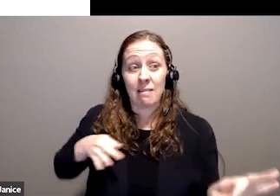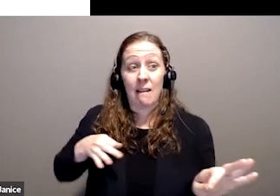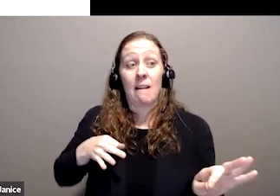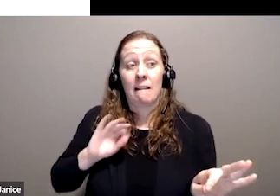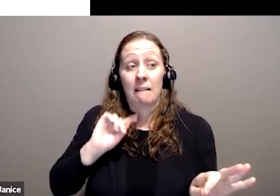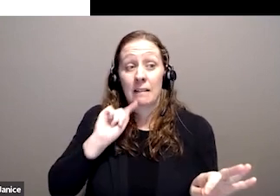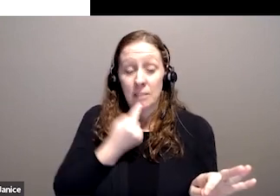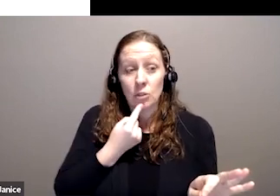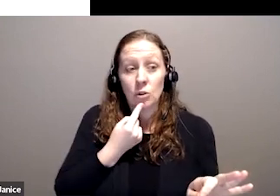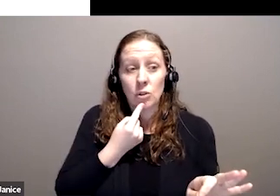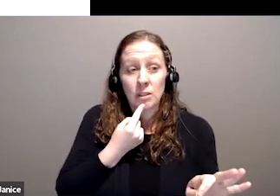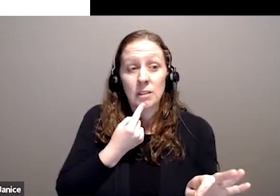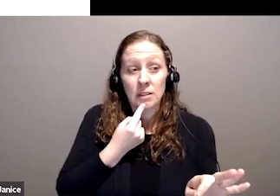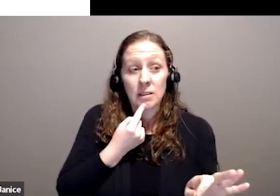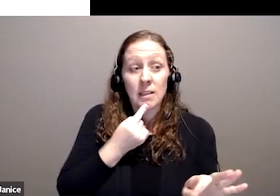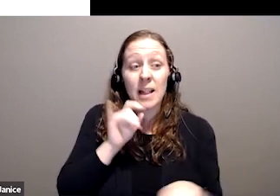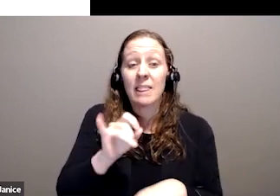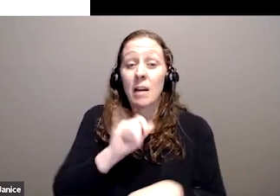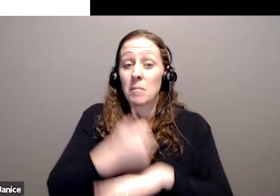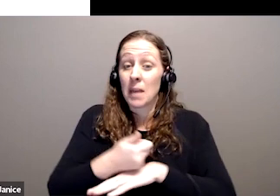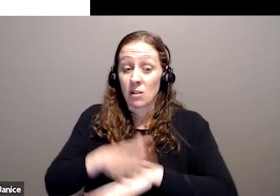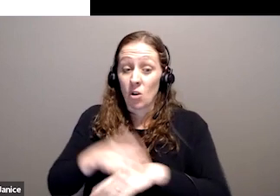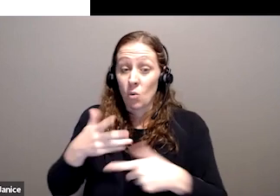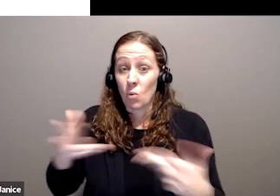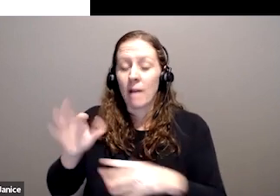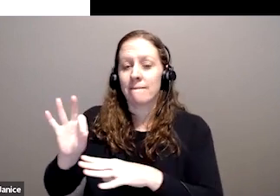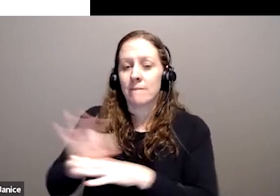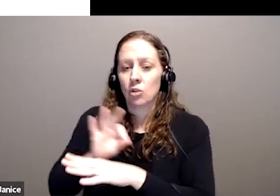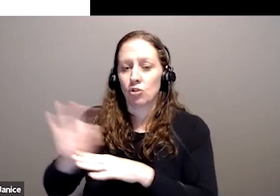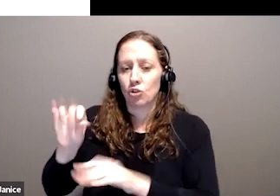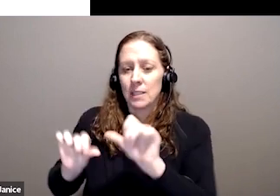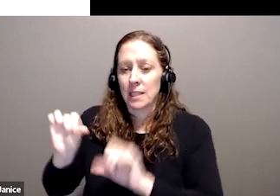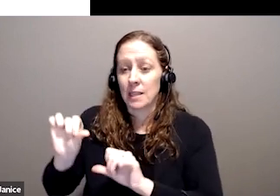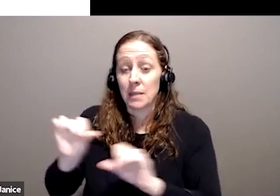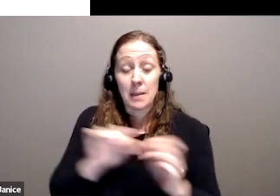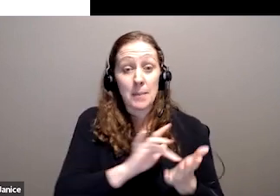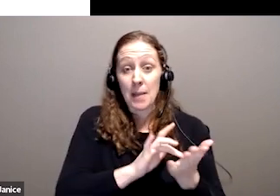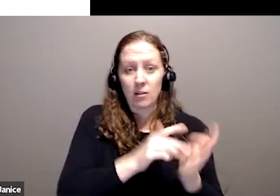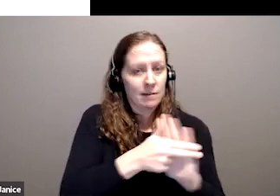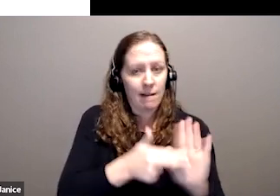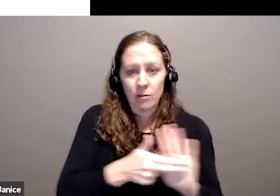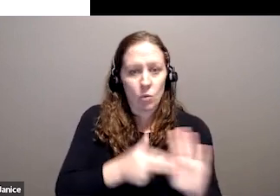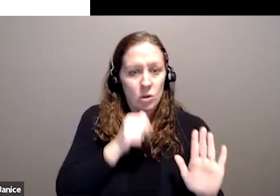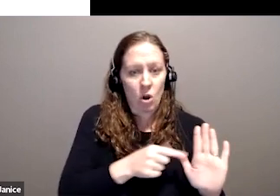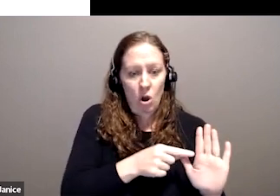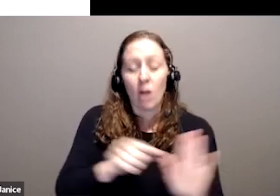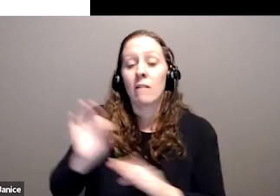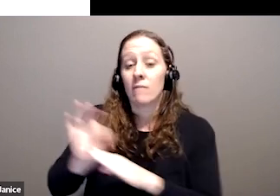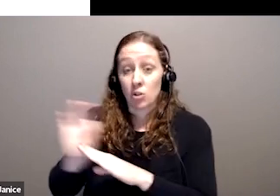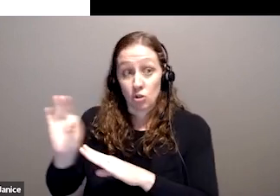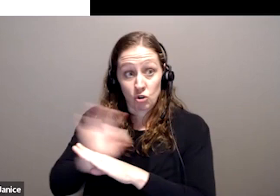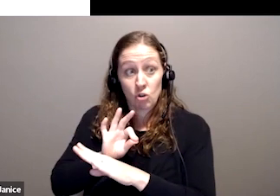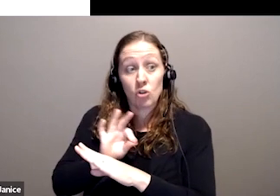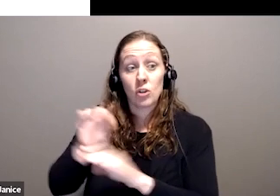based on a functional assessment rather than medical diagnosis. And that, of course, is a much fairer way